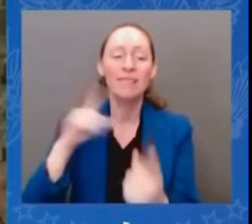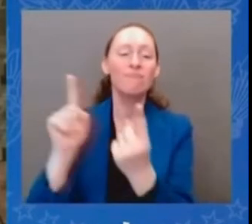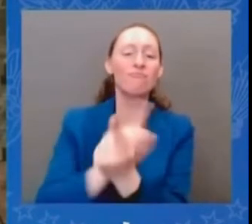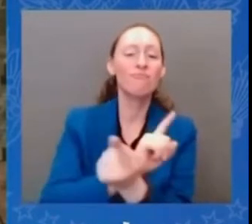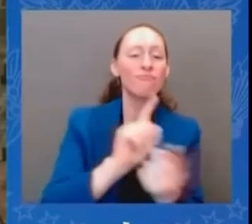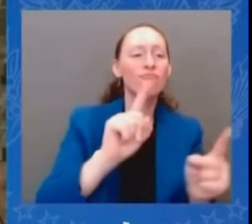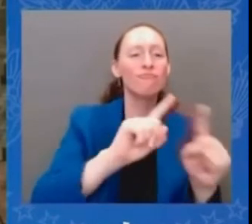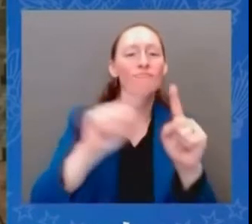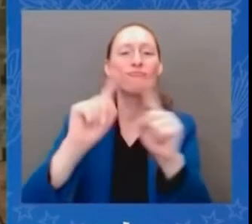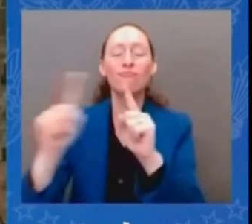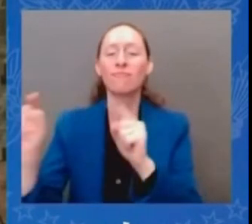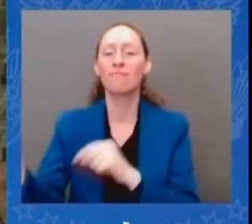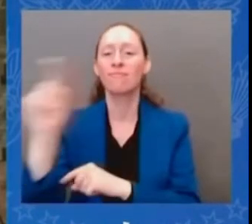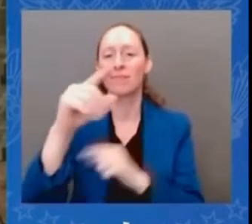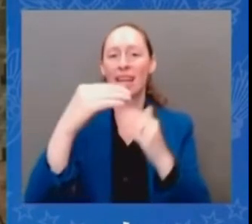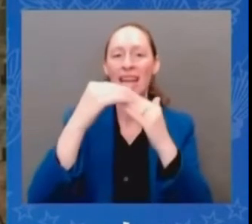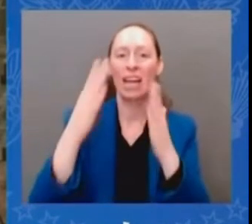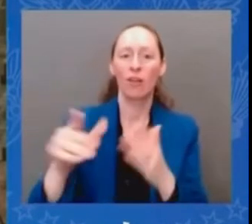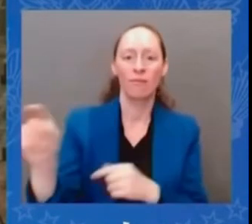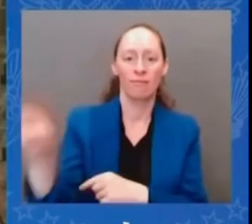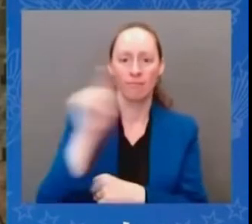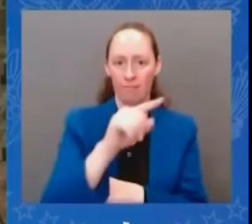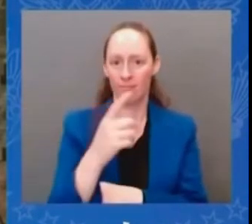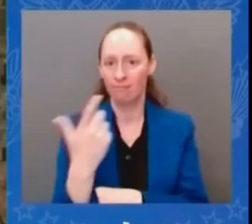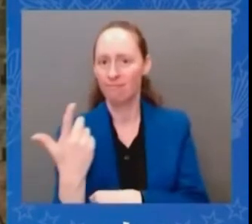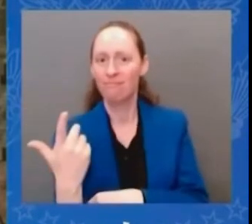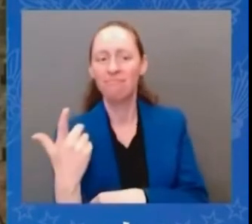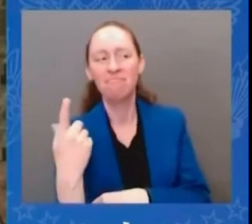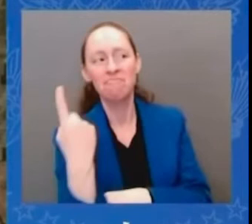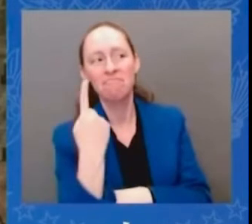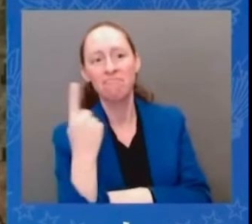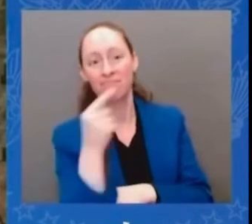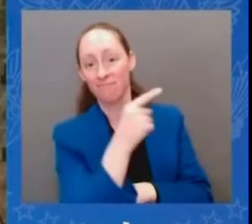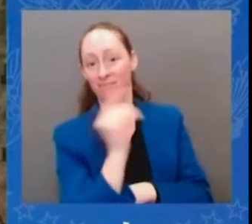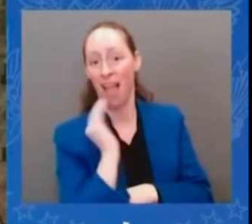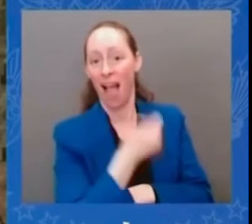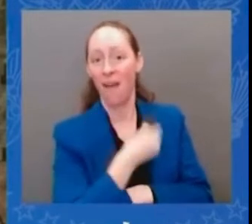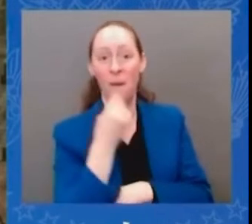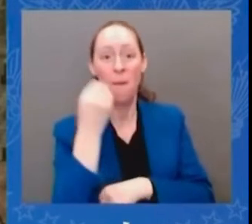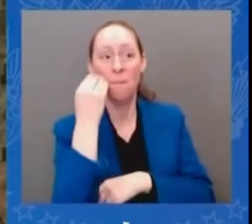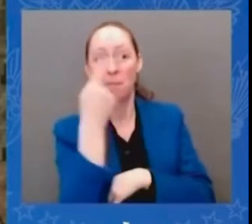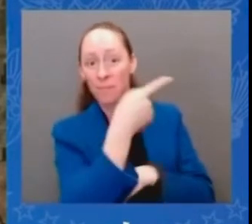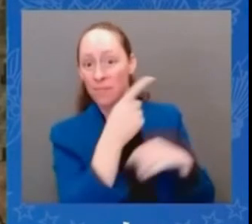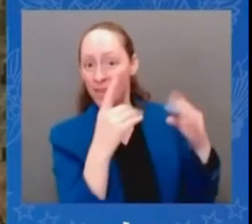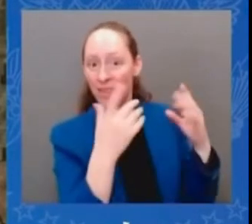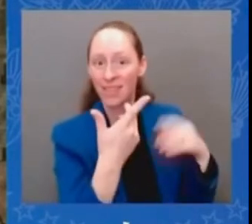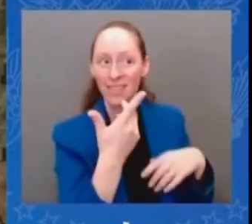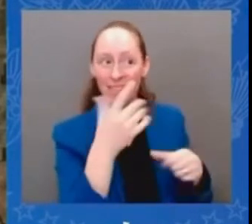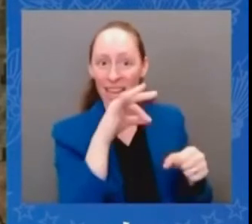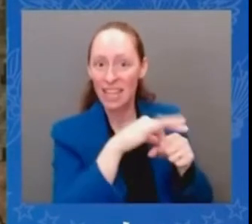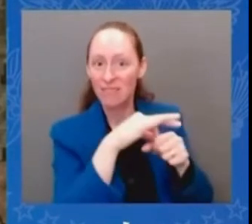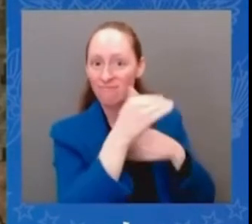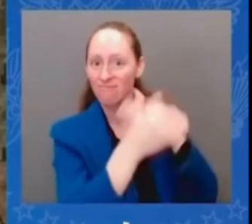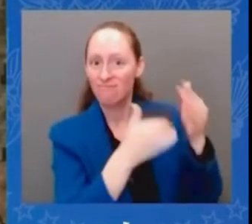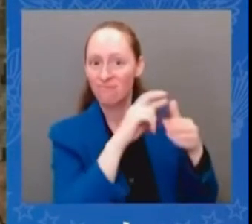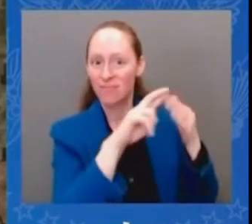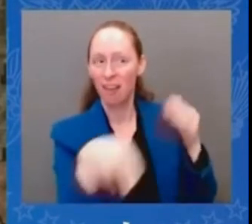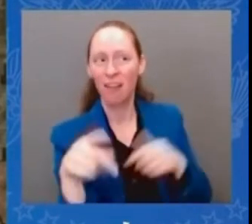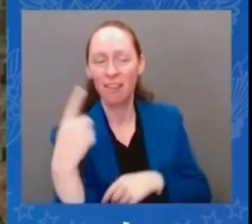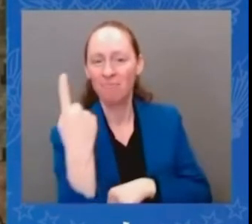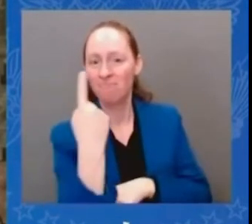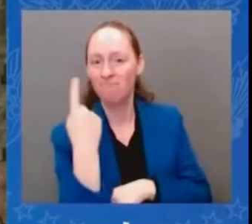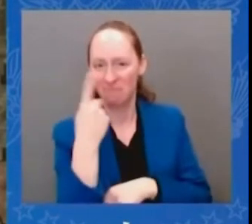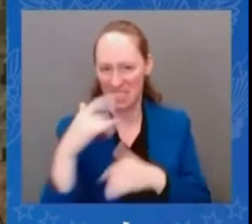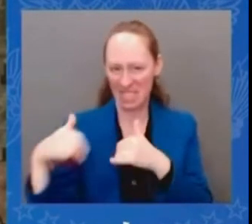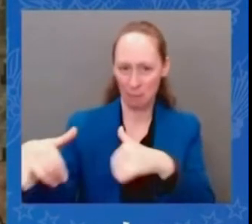deep and unwavering commitment in america to preserving and protecting and defending democracy now let me speak briefly about our